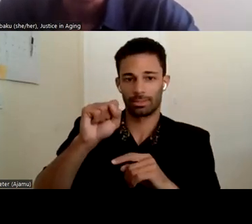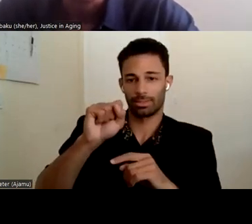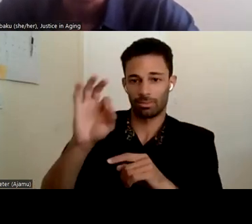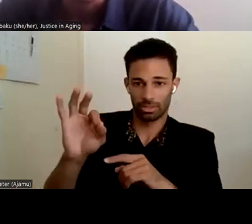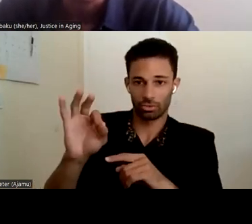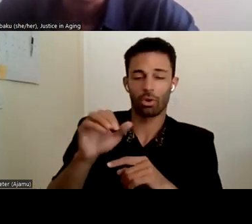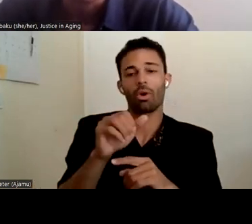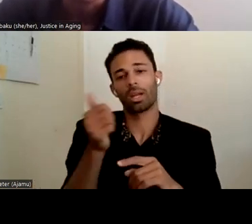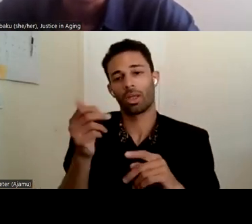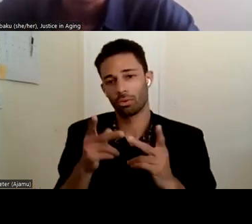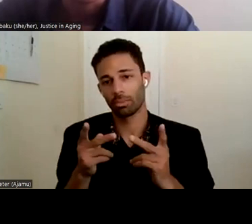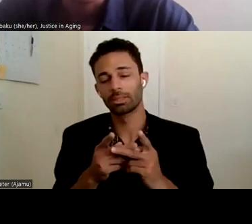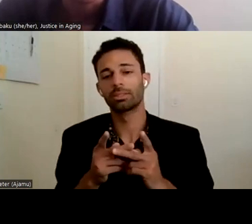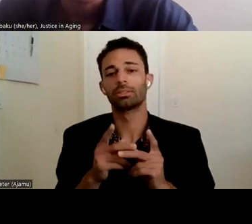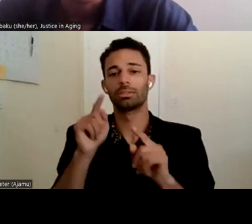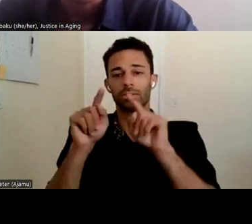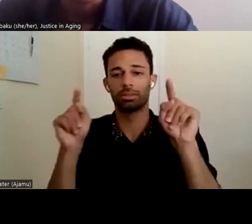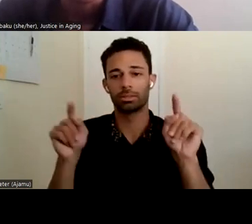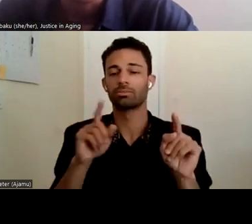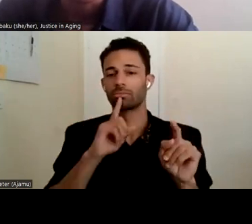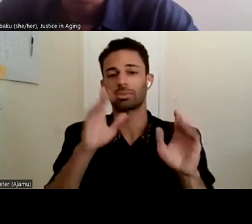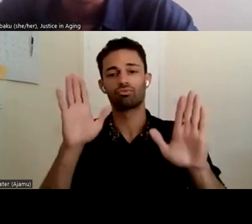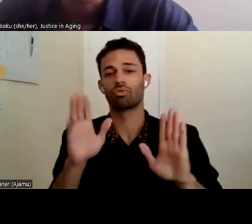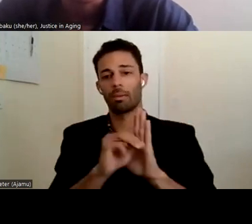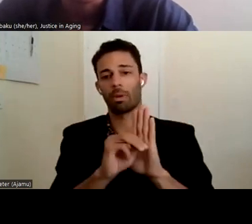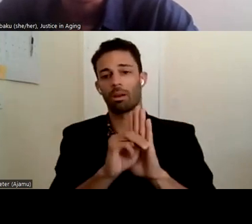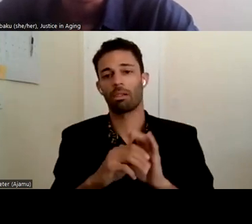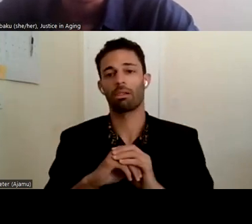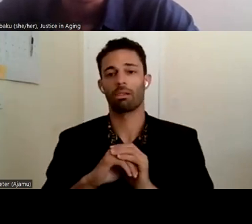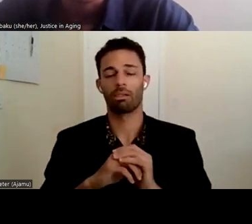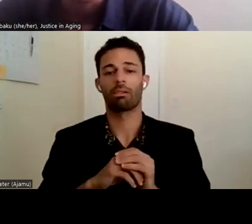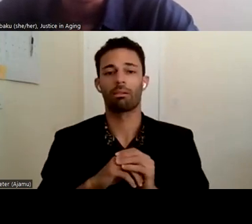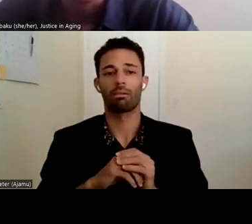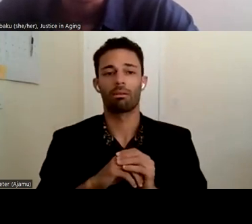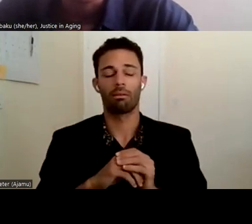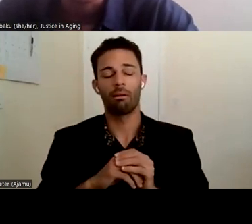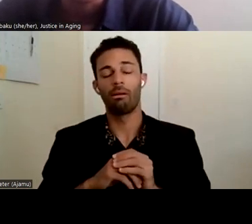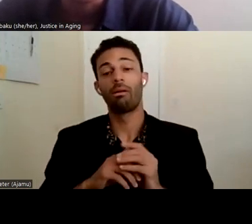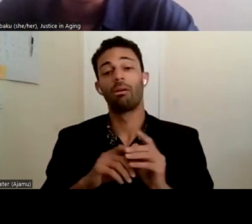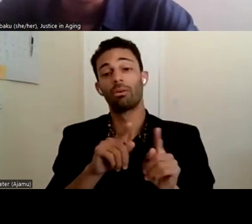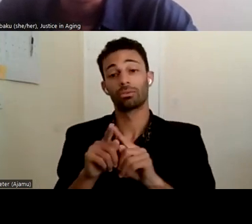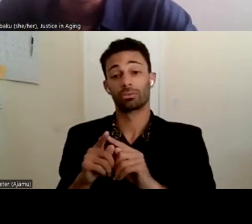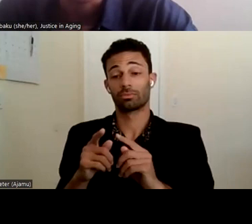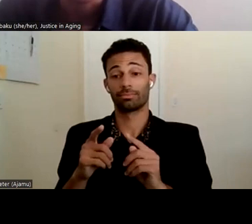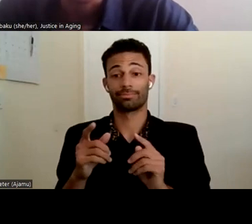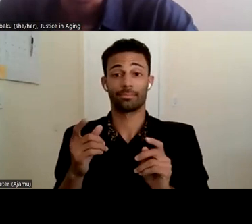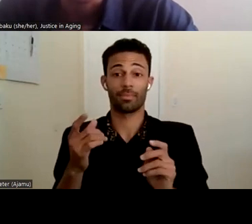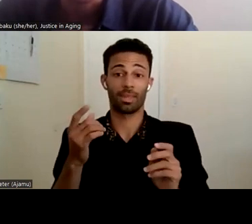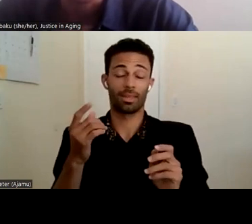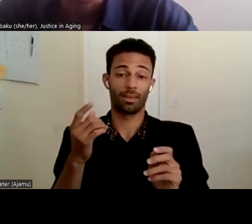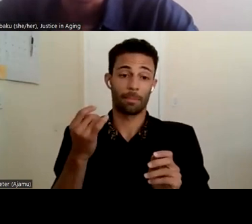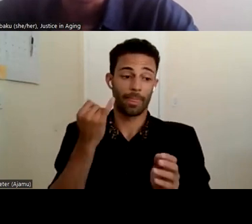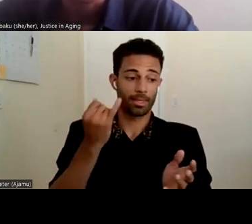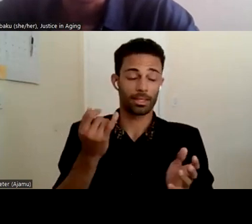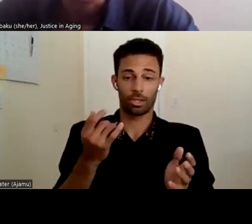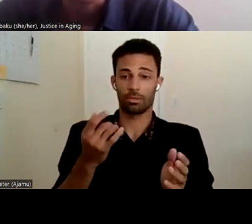Um, really great model. Um, I also, you know, the idea of empowering clients and making sure